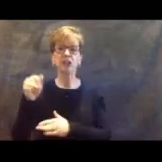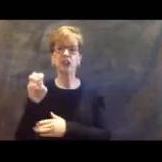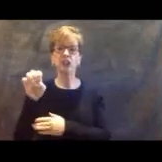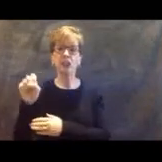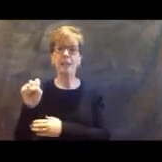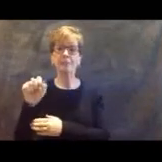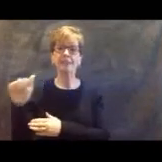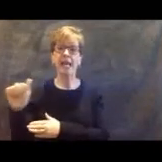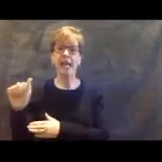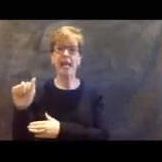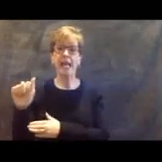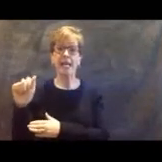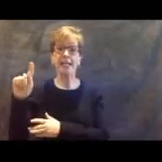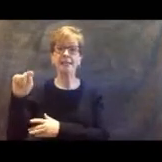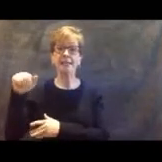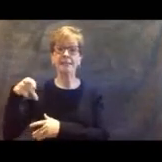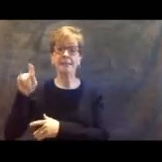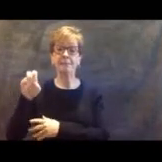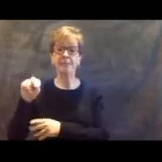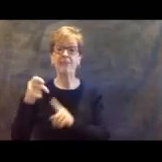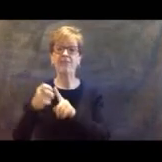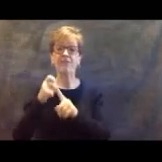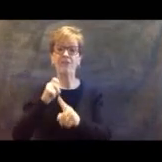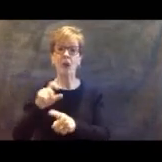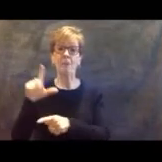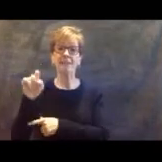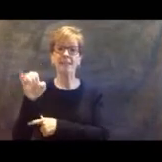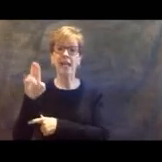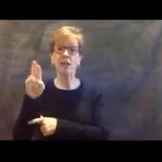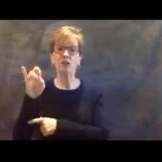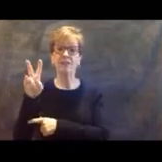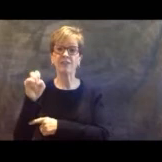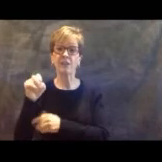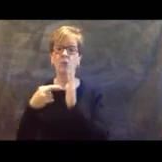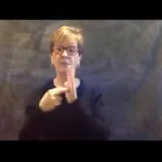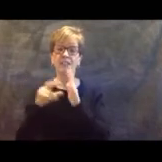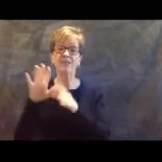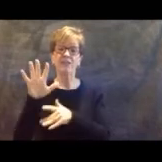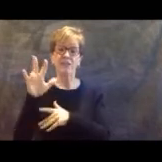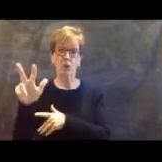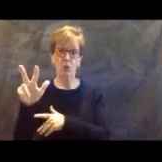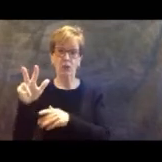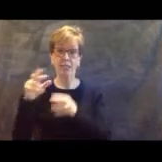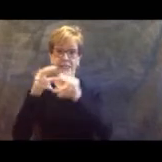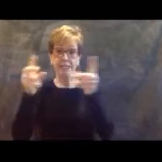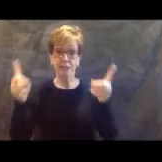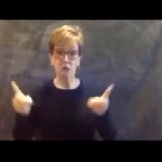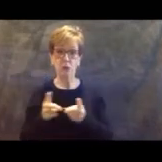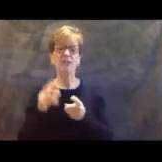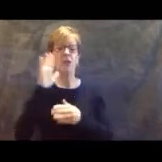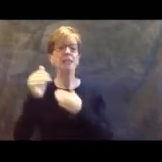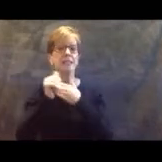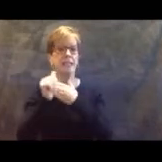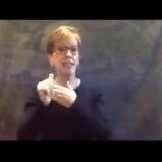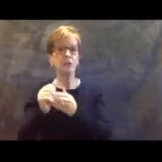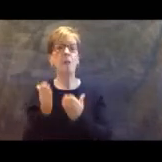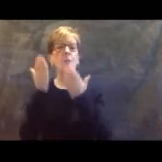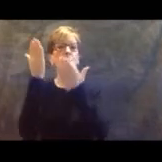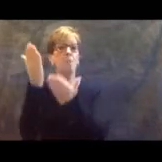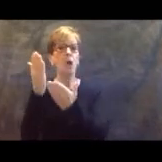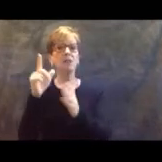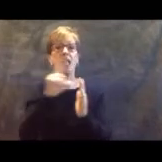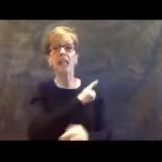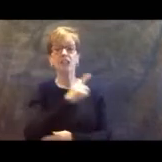and representing District 53 of Kentucky for his leadership and proposed legislation of House Bill 271.